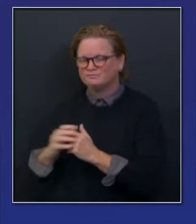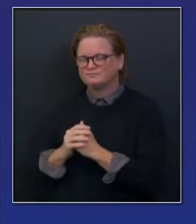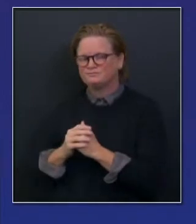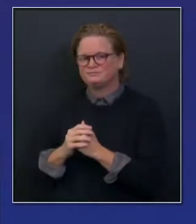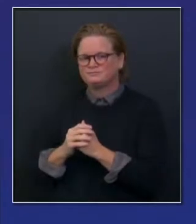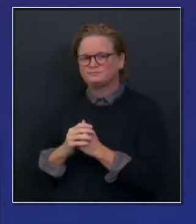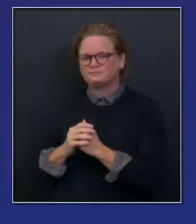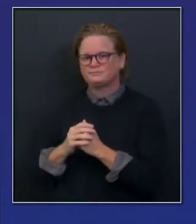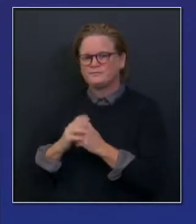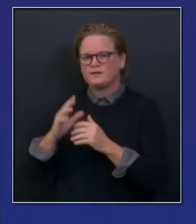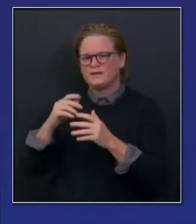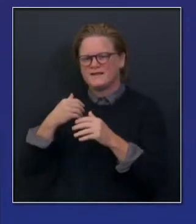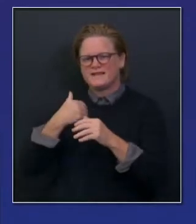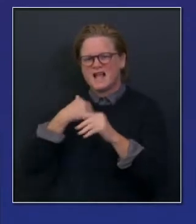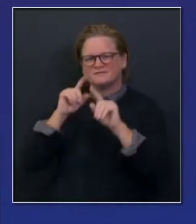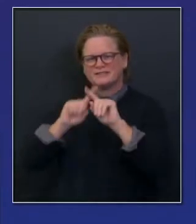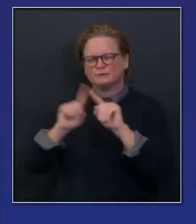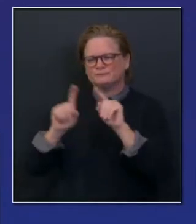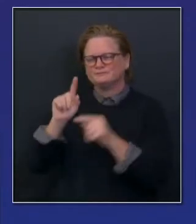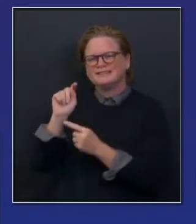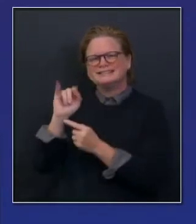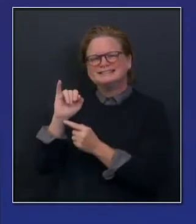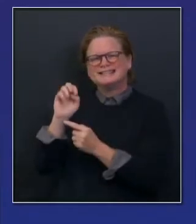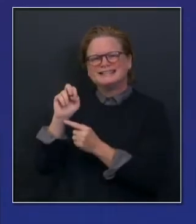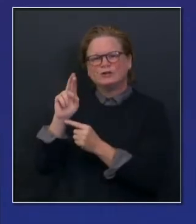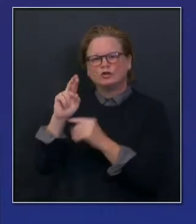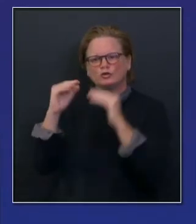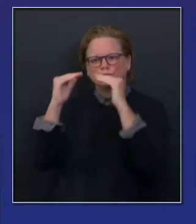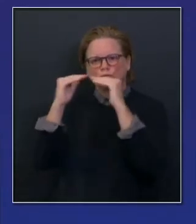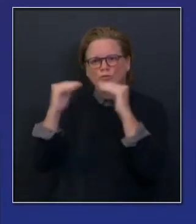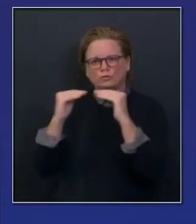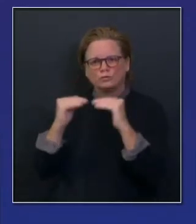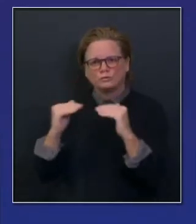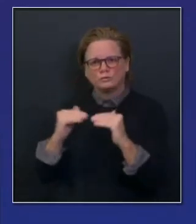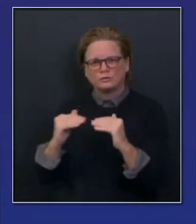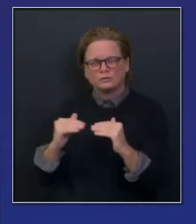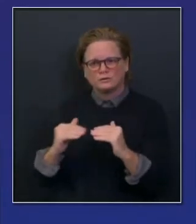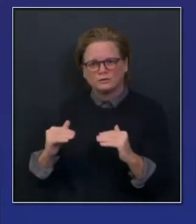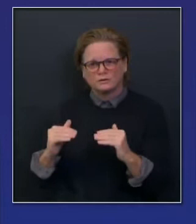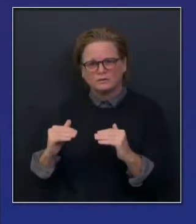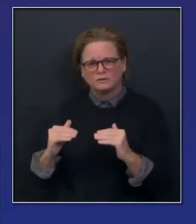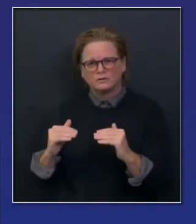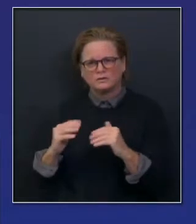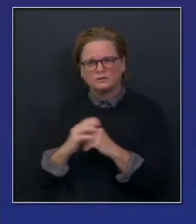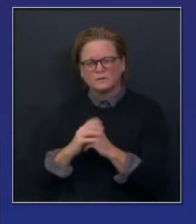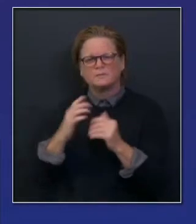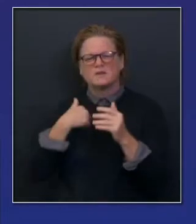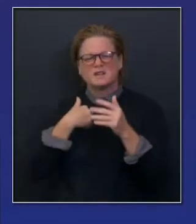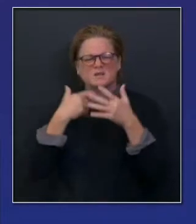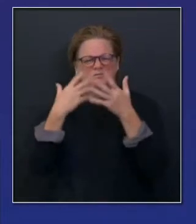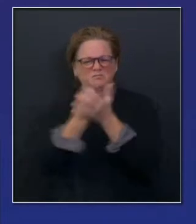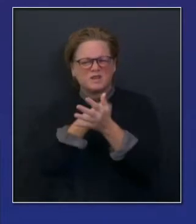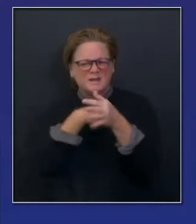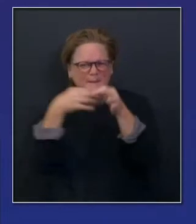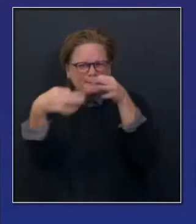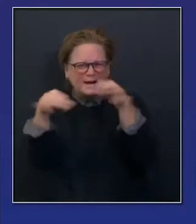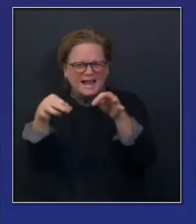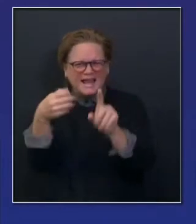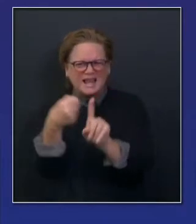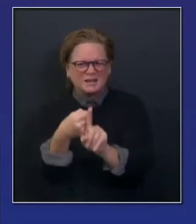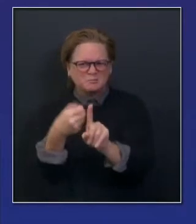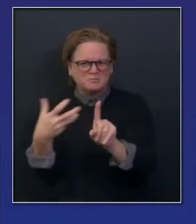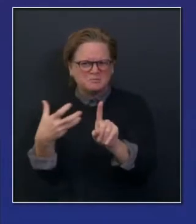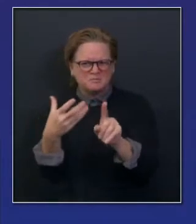example of what I mean by tiers. I provided these slides last week. I want to give you a sense opportunity to take a look at them again.